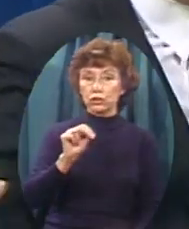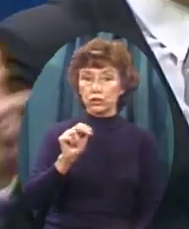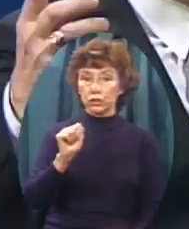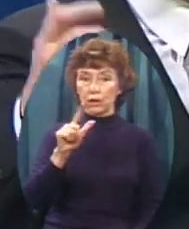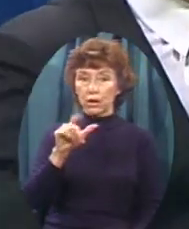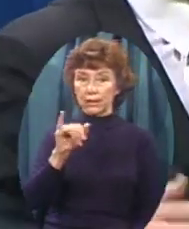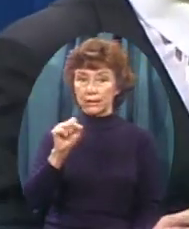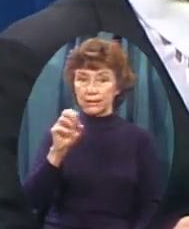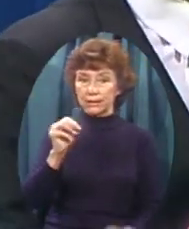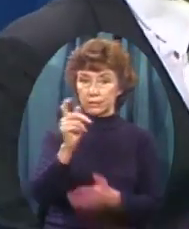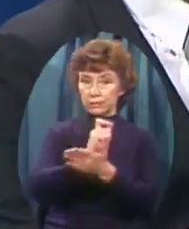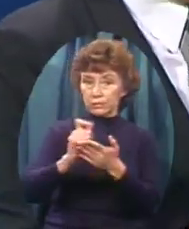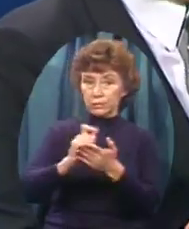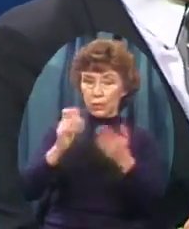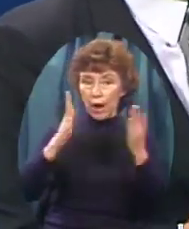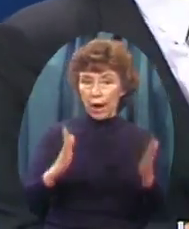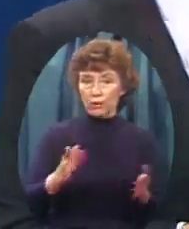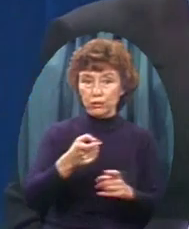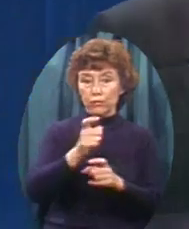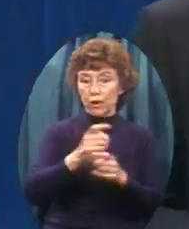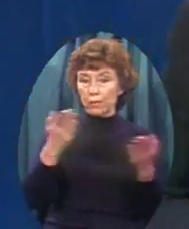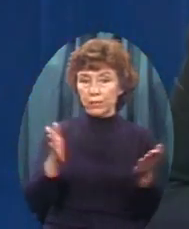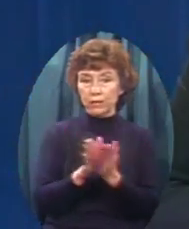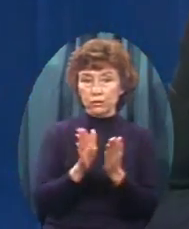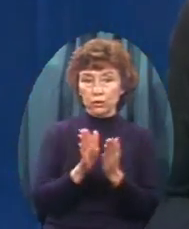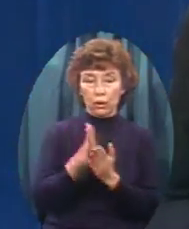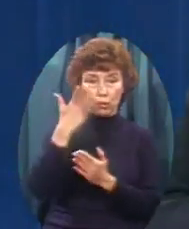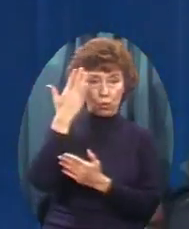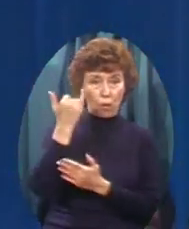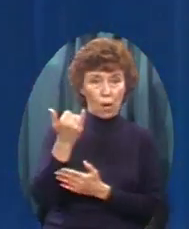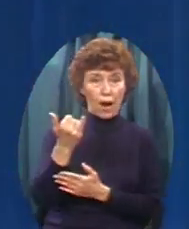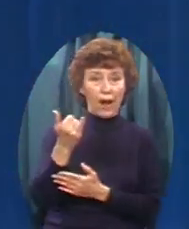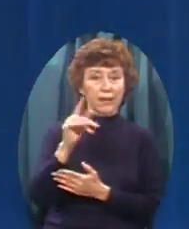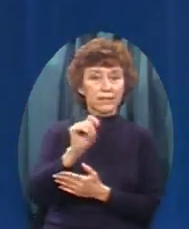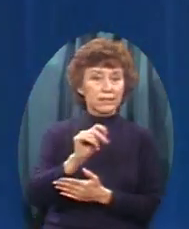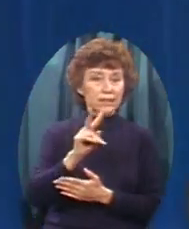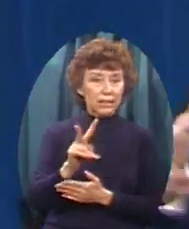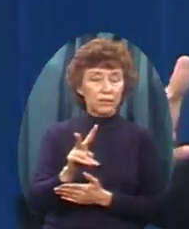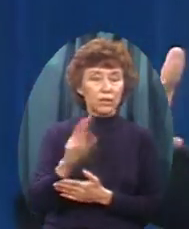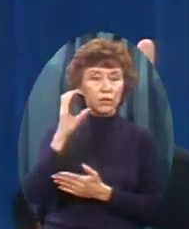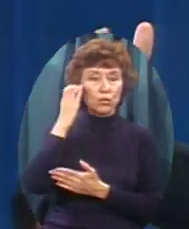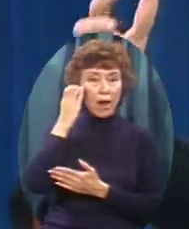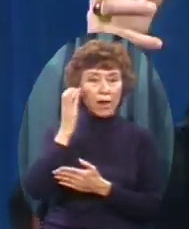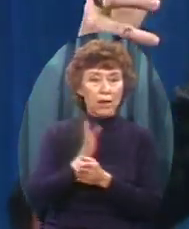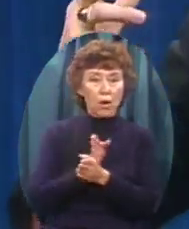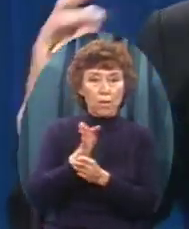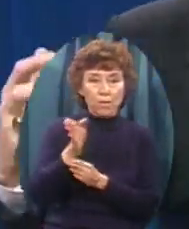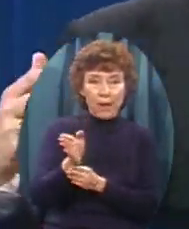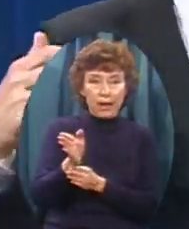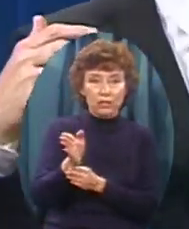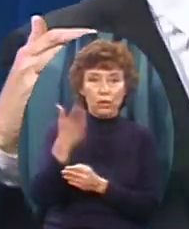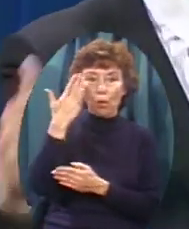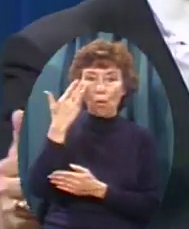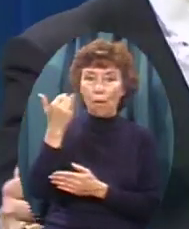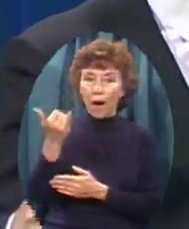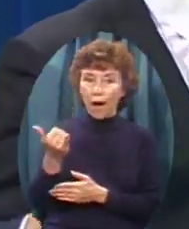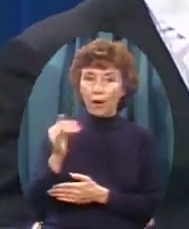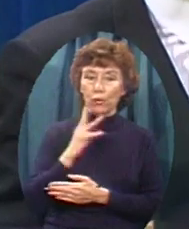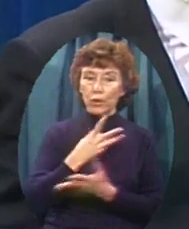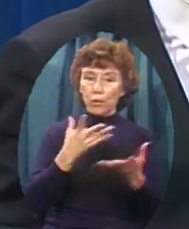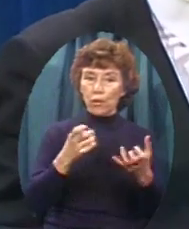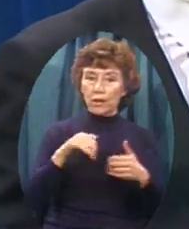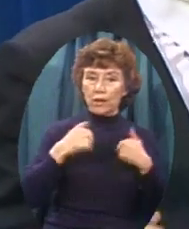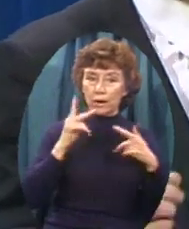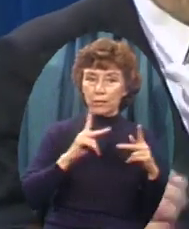want Journalists coming Out of this school Or television And radio major Why would we want Young people in television